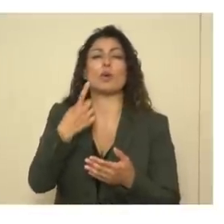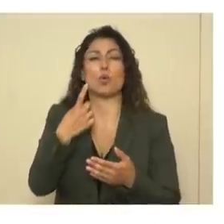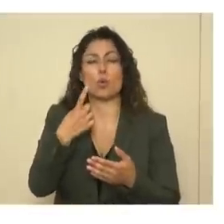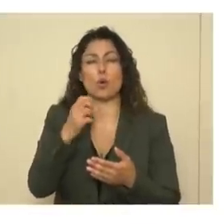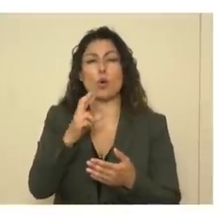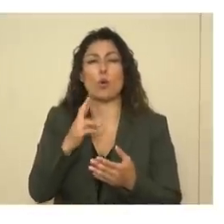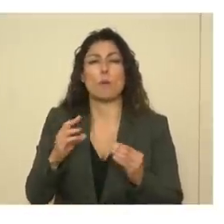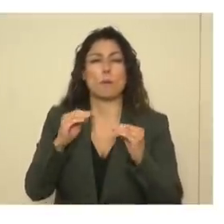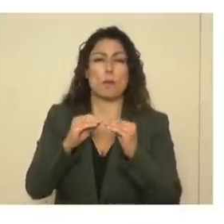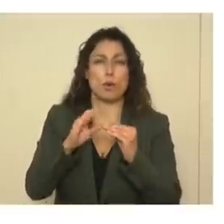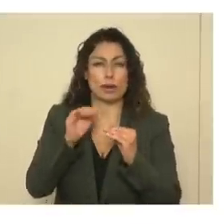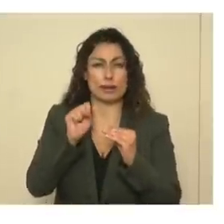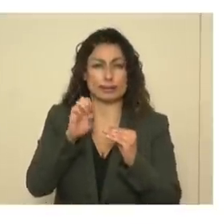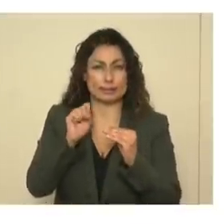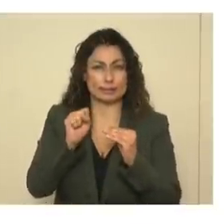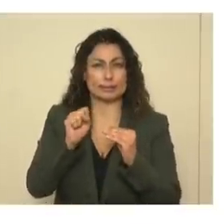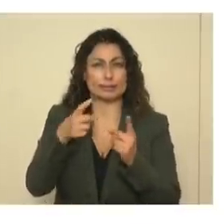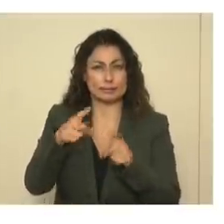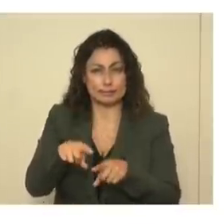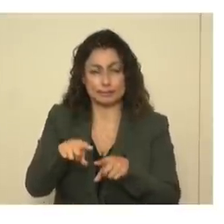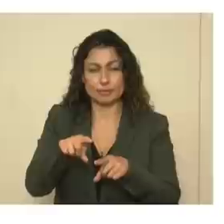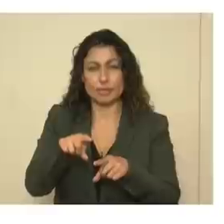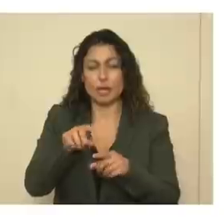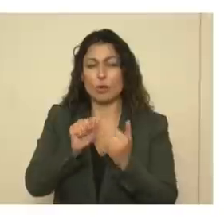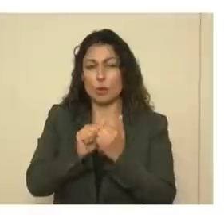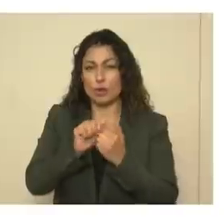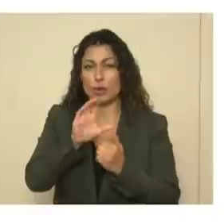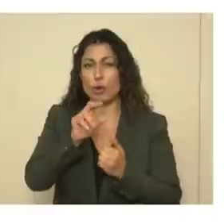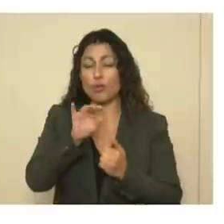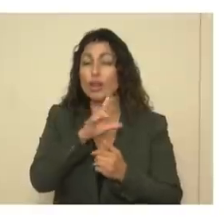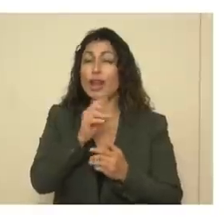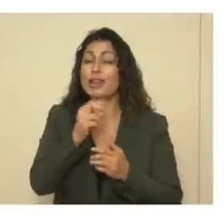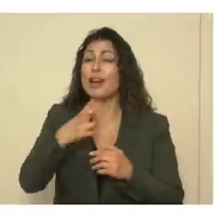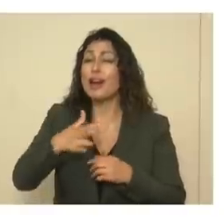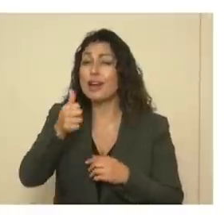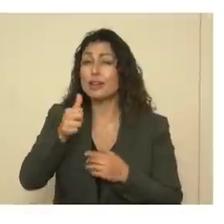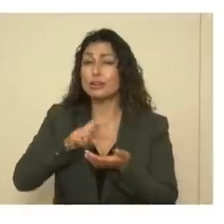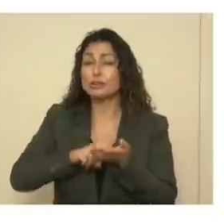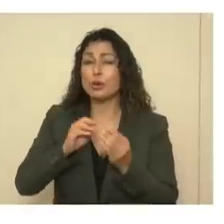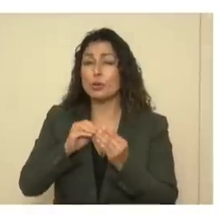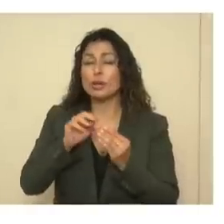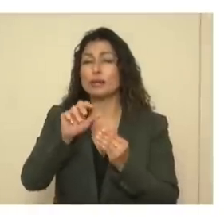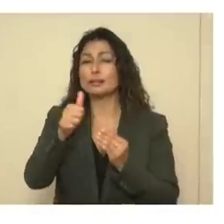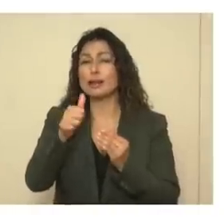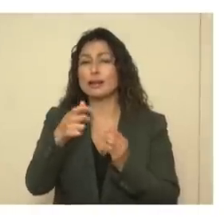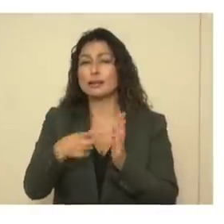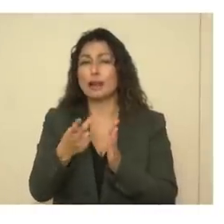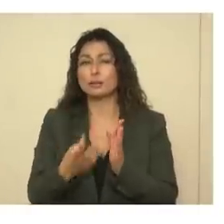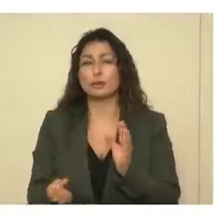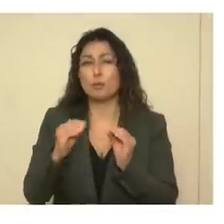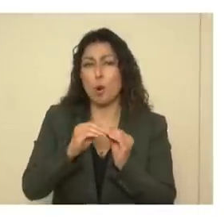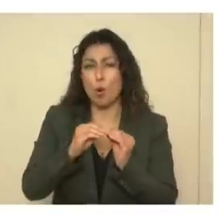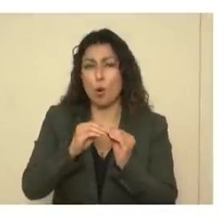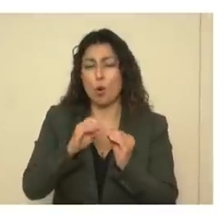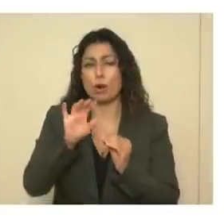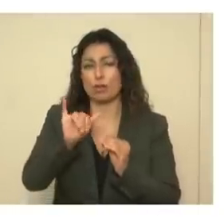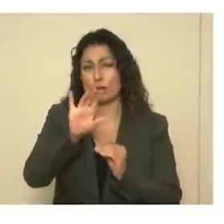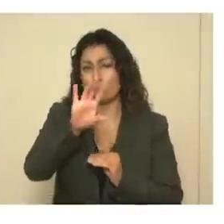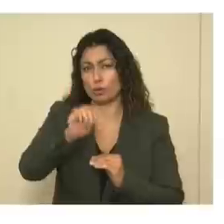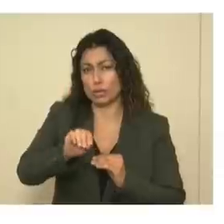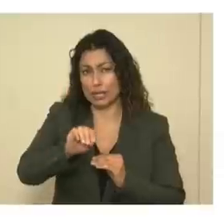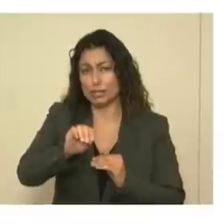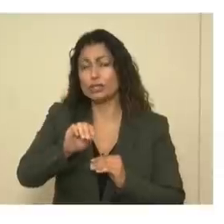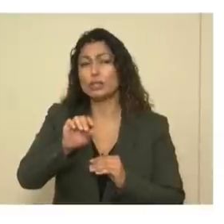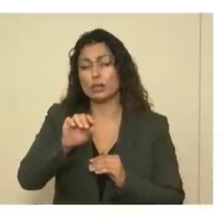cases of COVID. And you can see that much higher in nursing homes, 10 times higher a percentage of